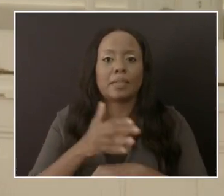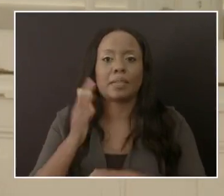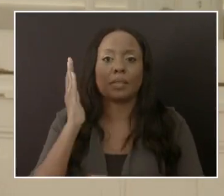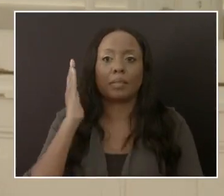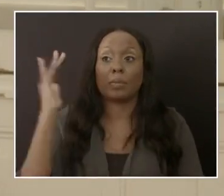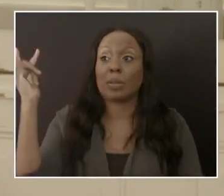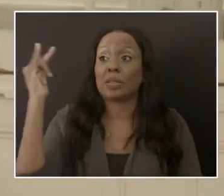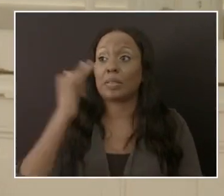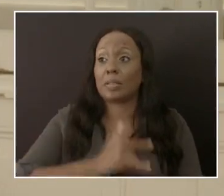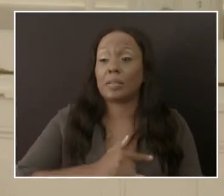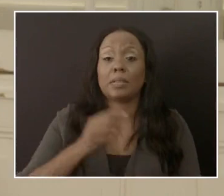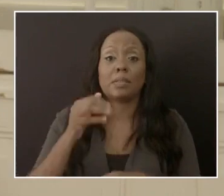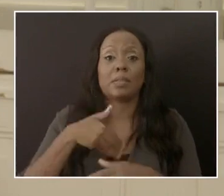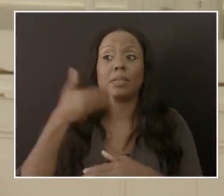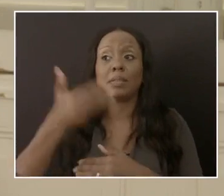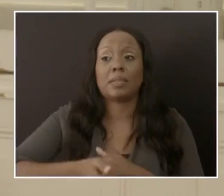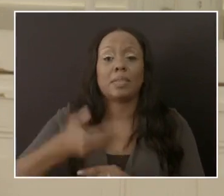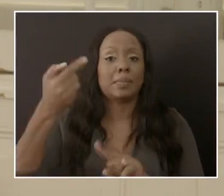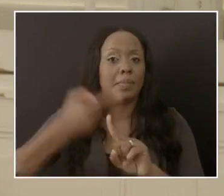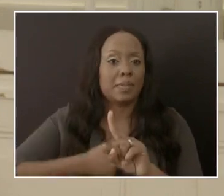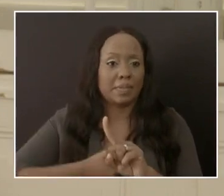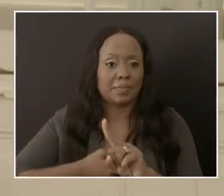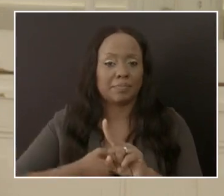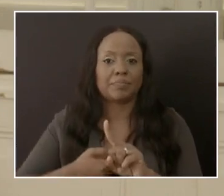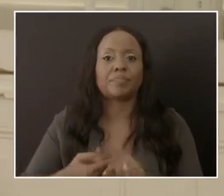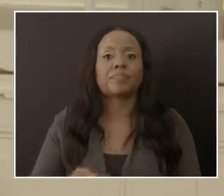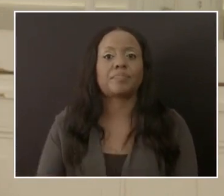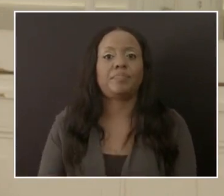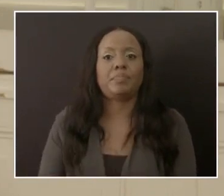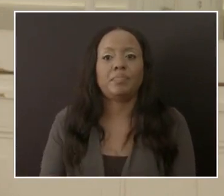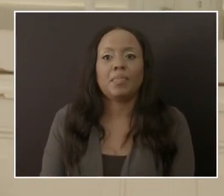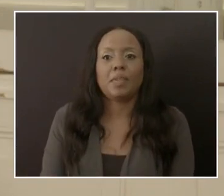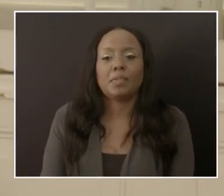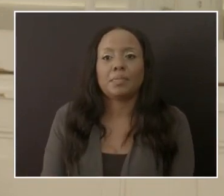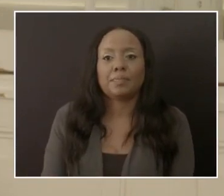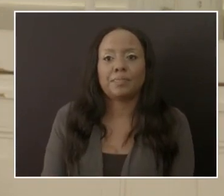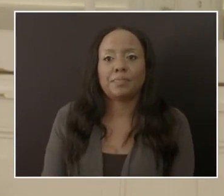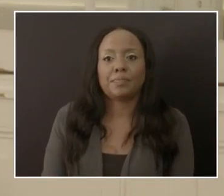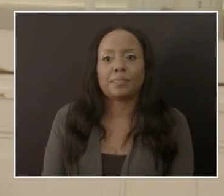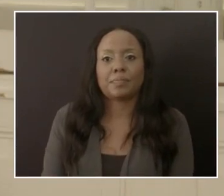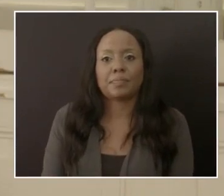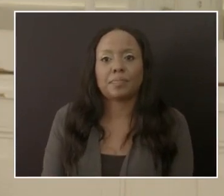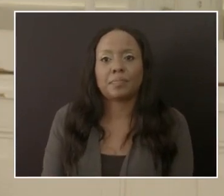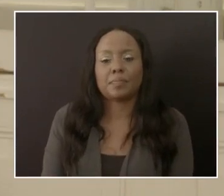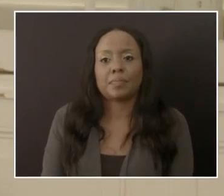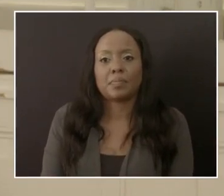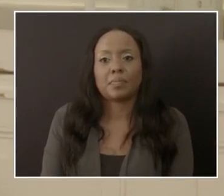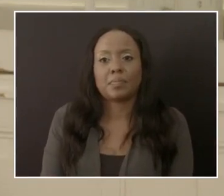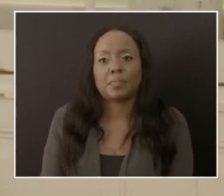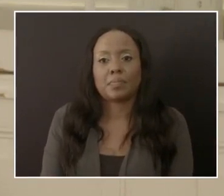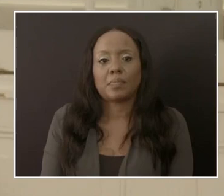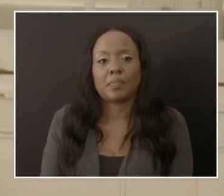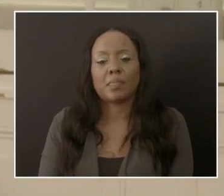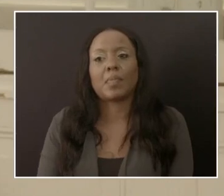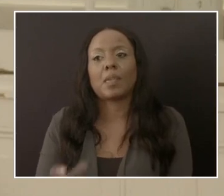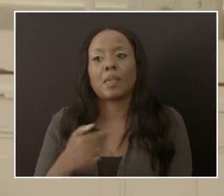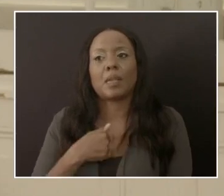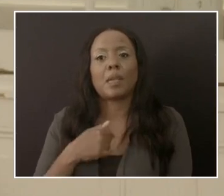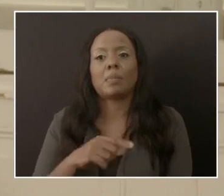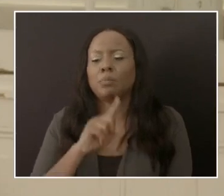Barbados in January. I am confident that we can have a safe space,